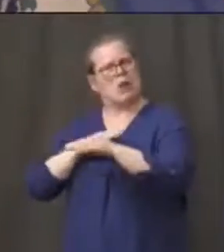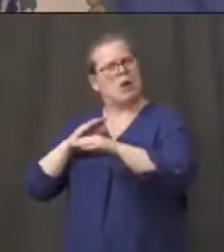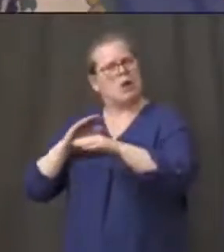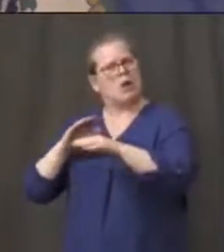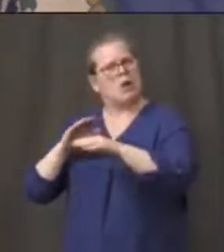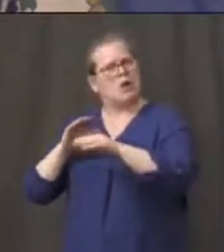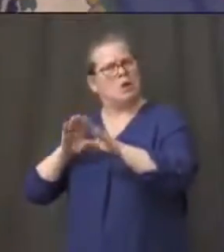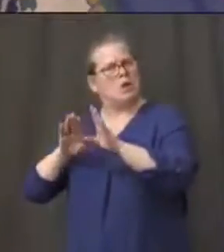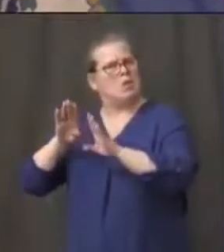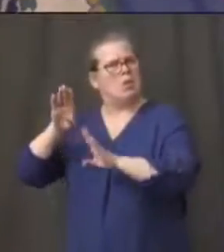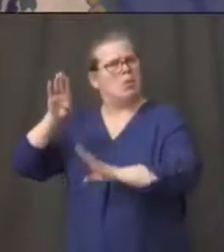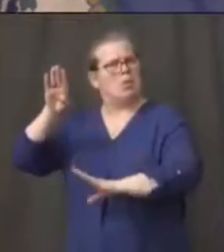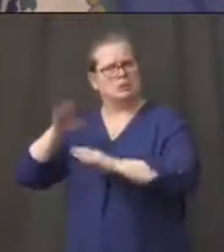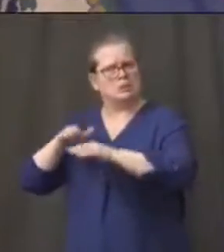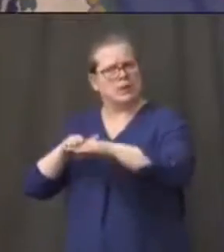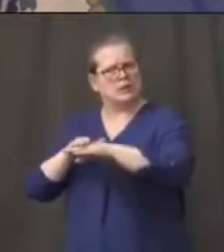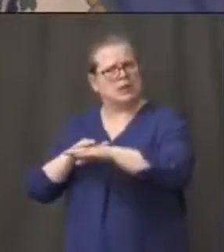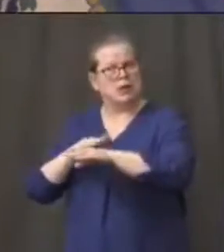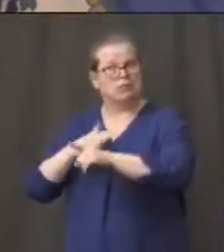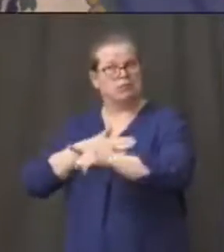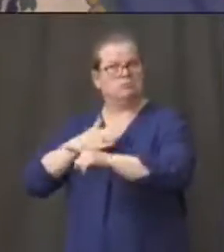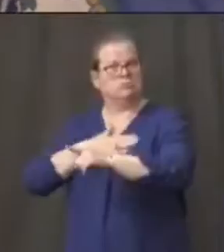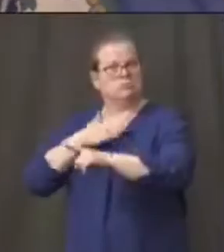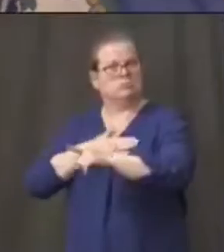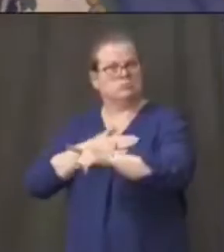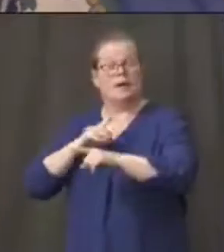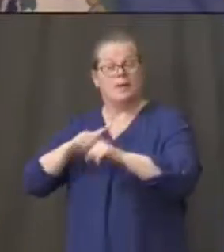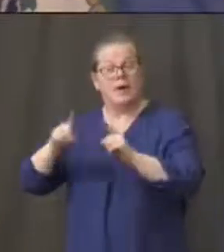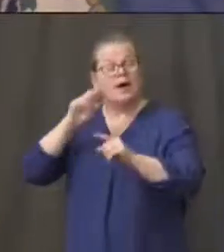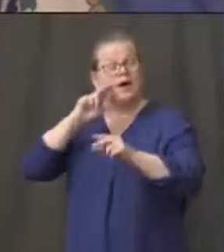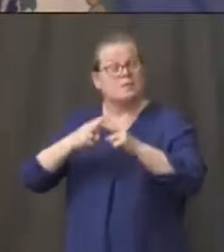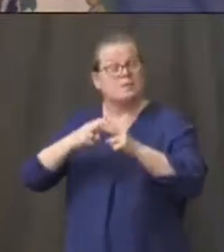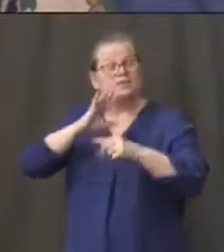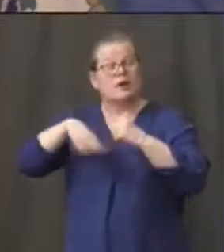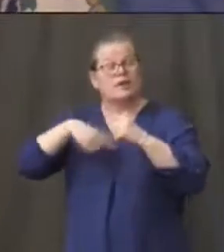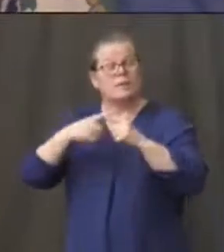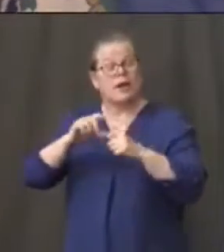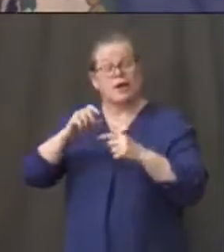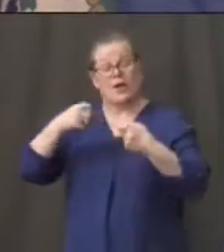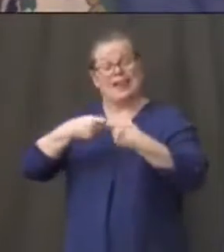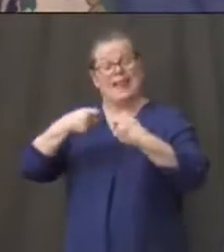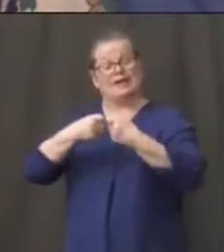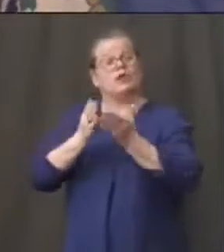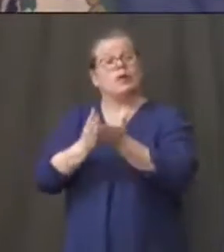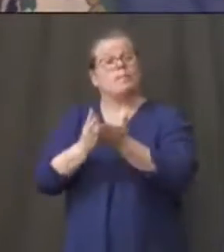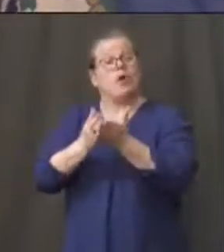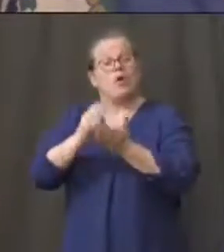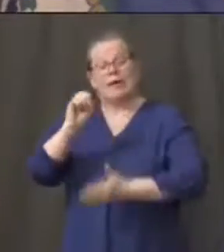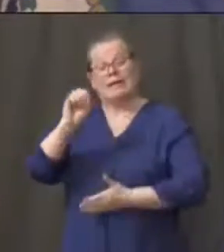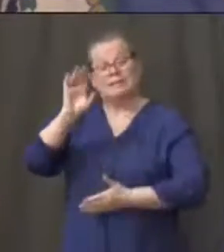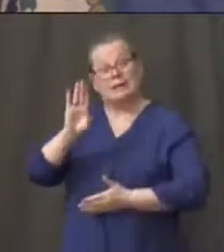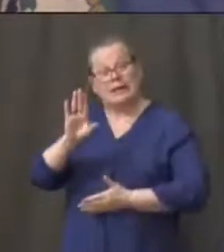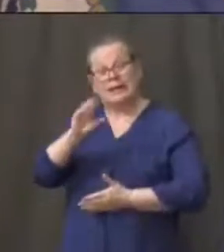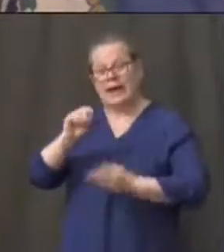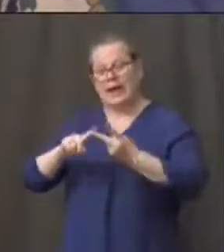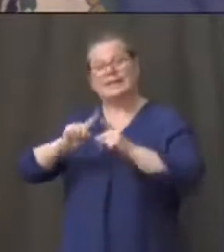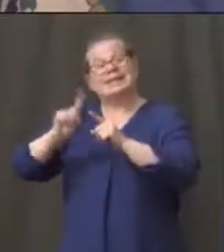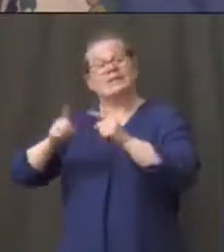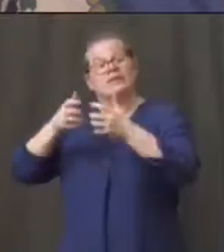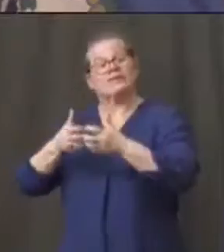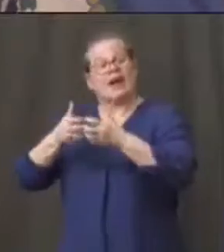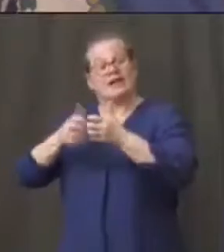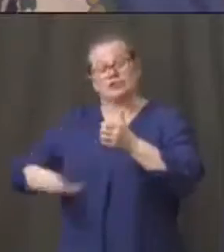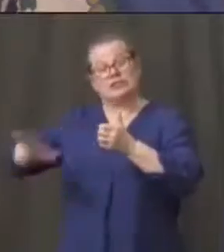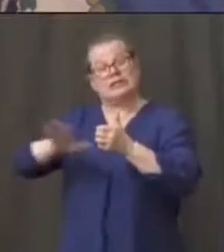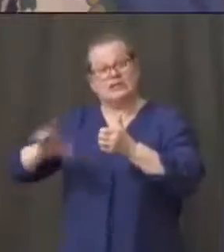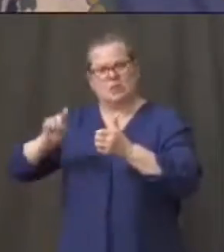but I think I mentioned to you electric boat and big um factory space there we got to keep an eye on it as well so I think everything